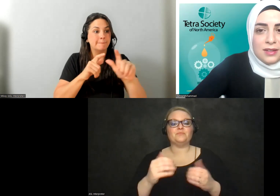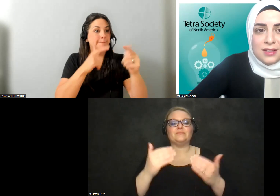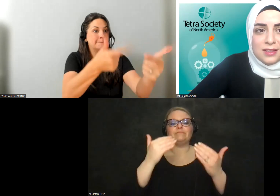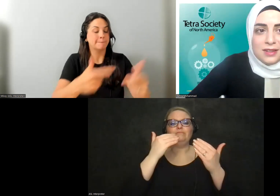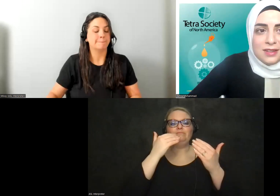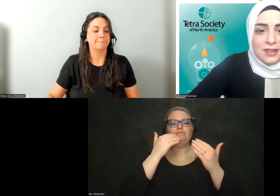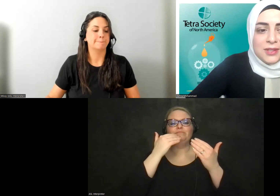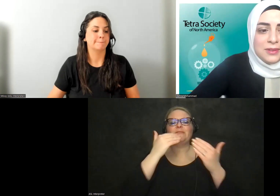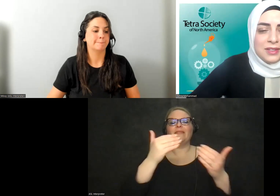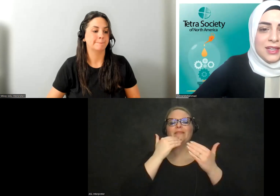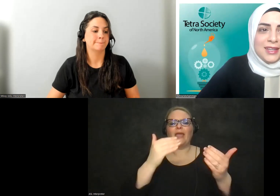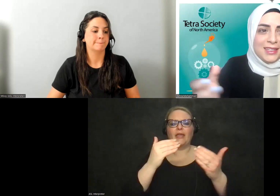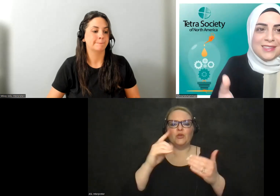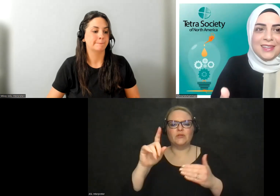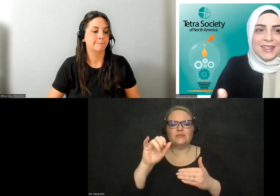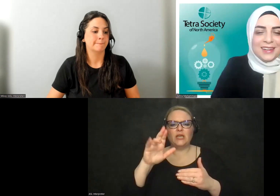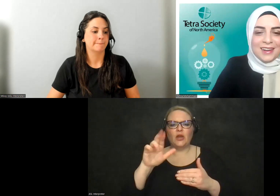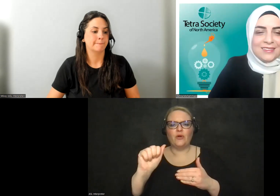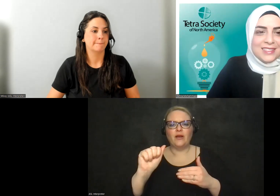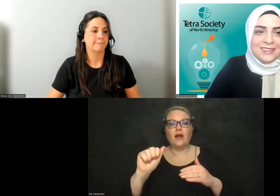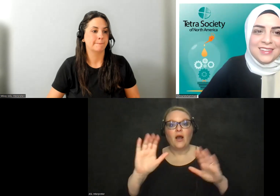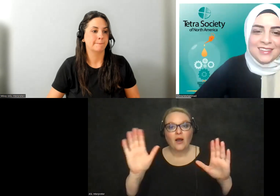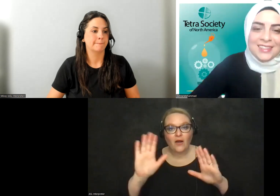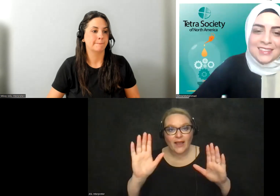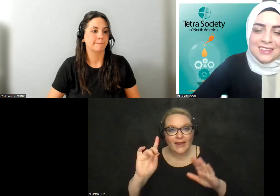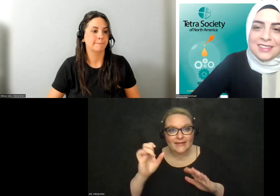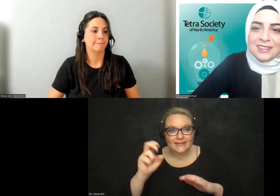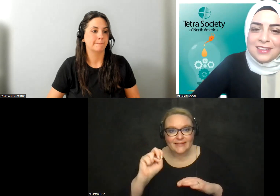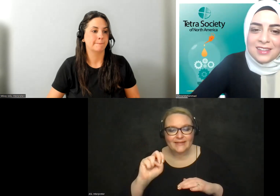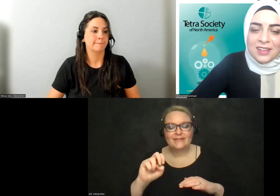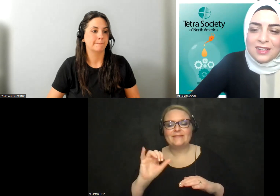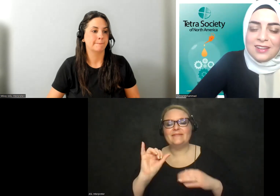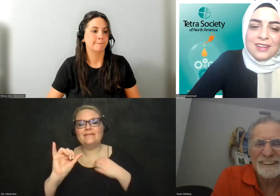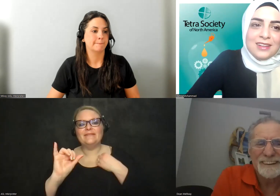jara oh hey it's dean i have dean here